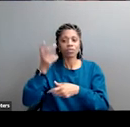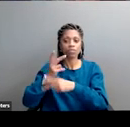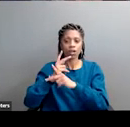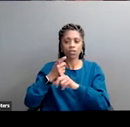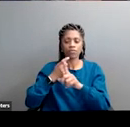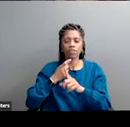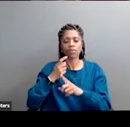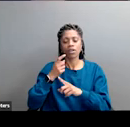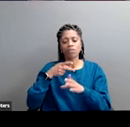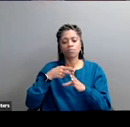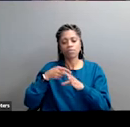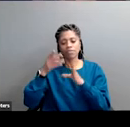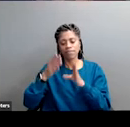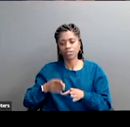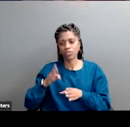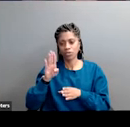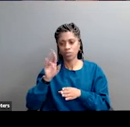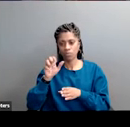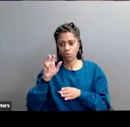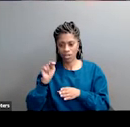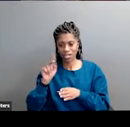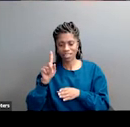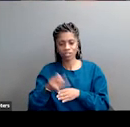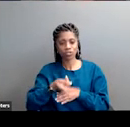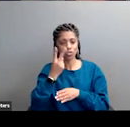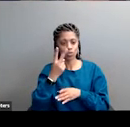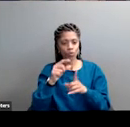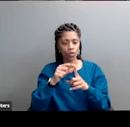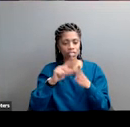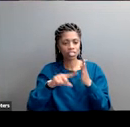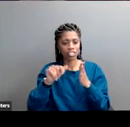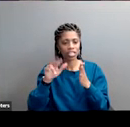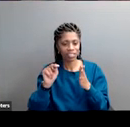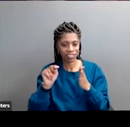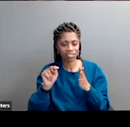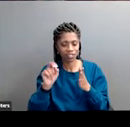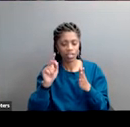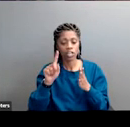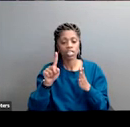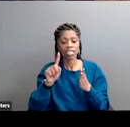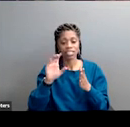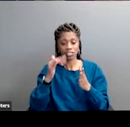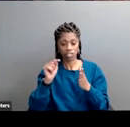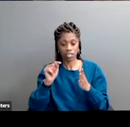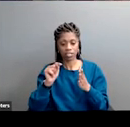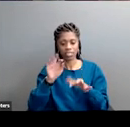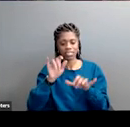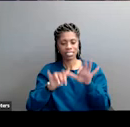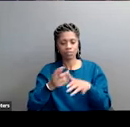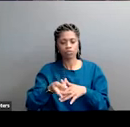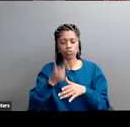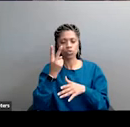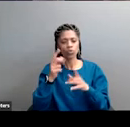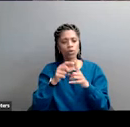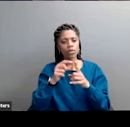brown down university of houston and that's that two-word check and if you've been with us before you know how this works you're going to type into the chat function uh